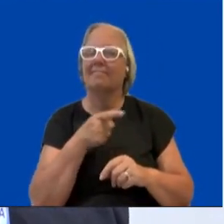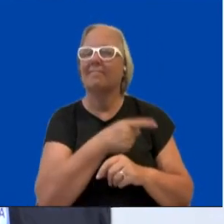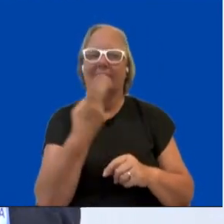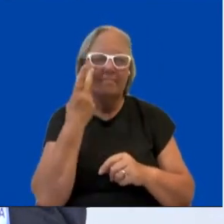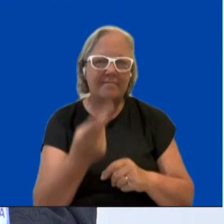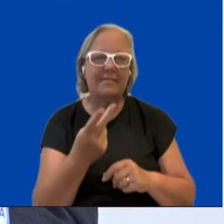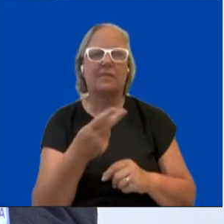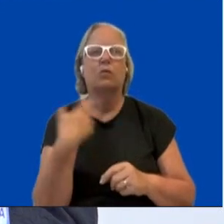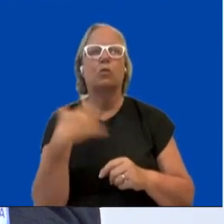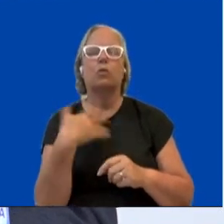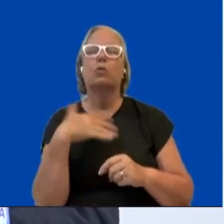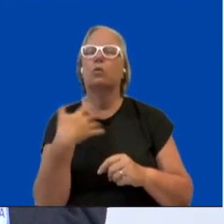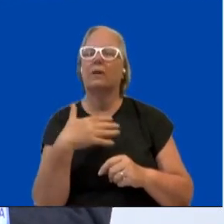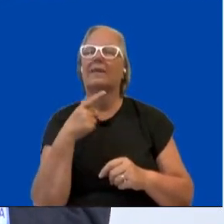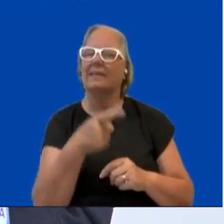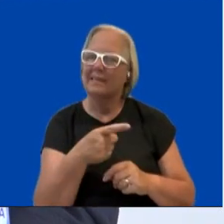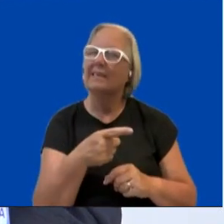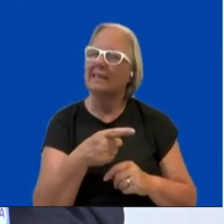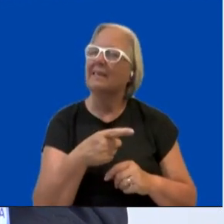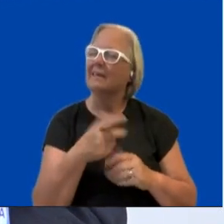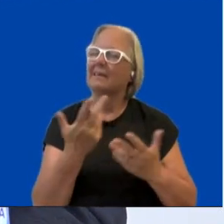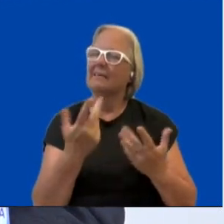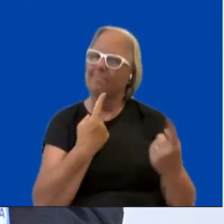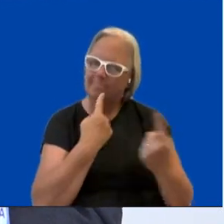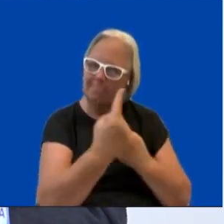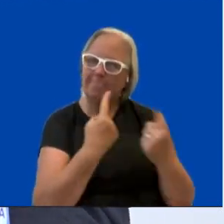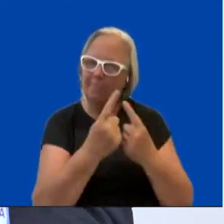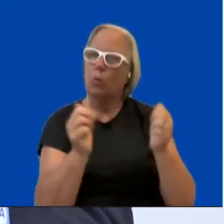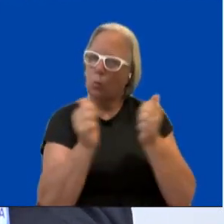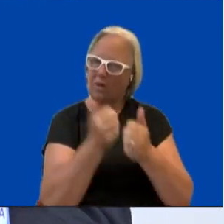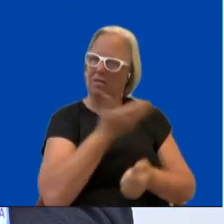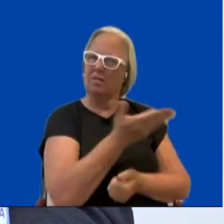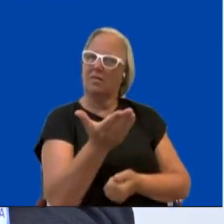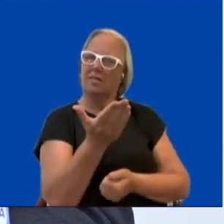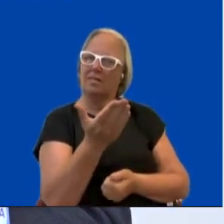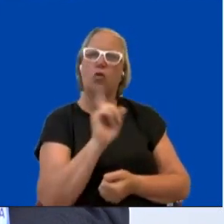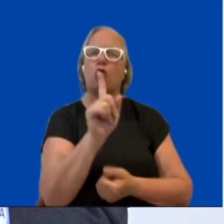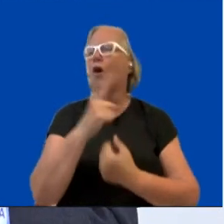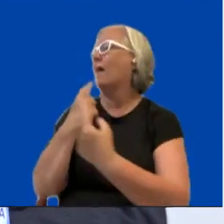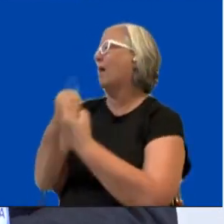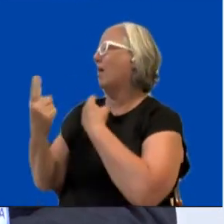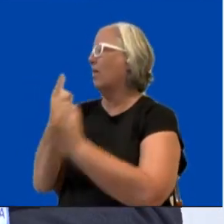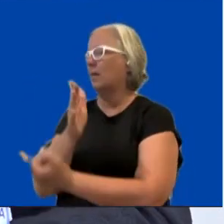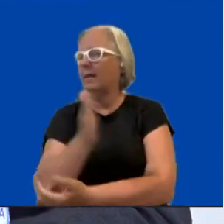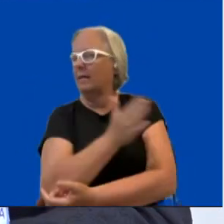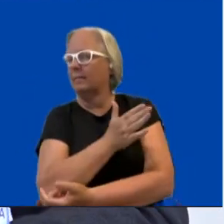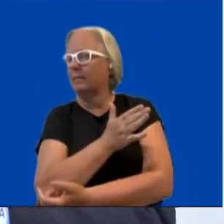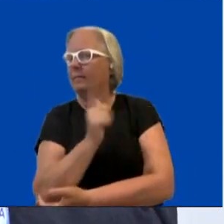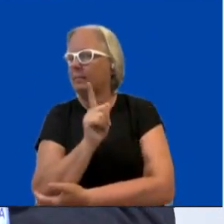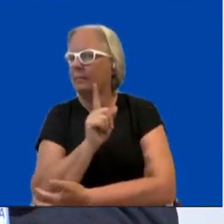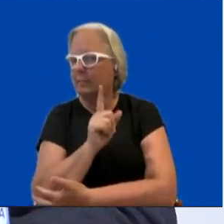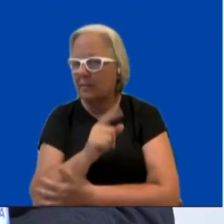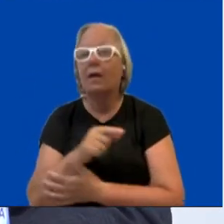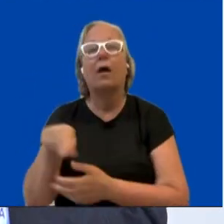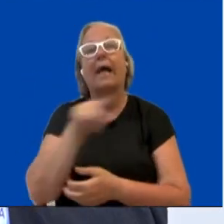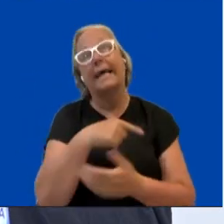opposed to being discussed with them. And the dimension then becomes really important because those who are least heard are often marginalized women and